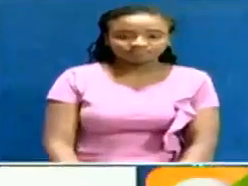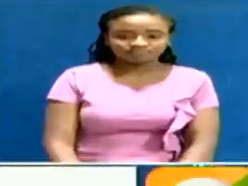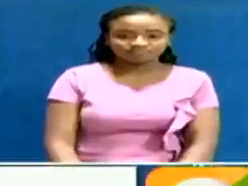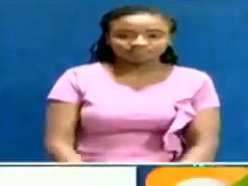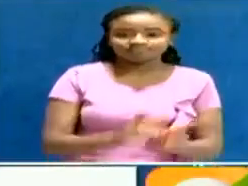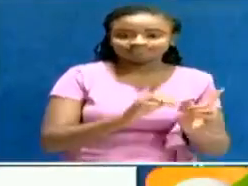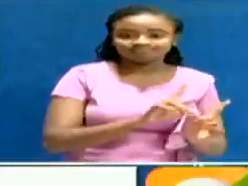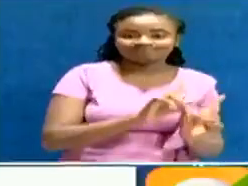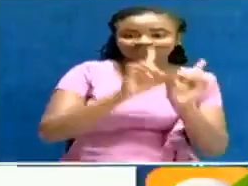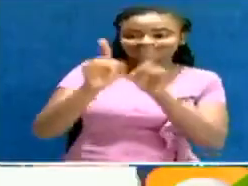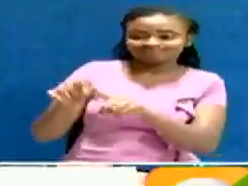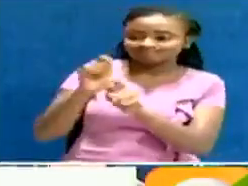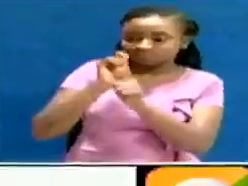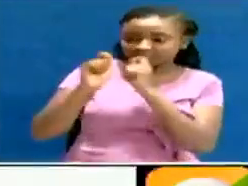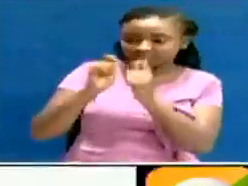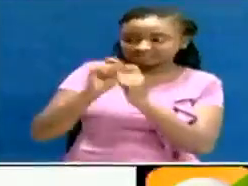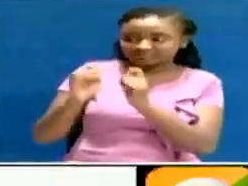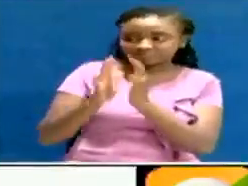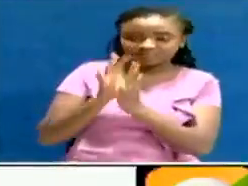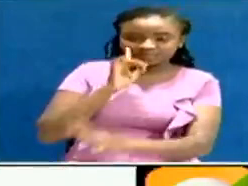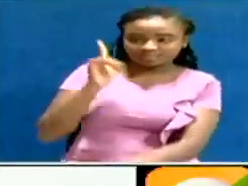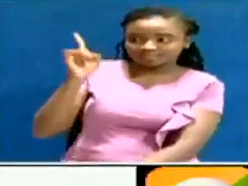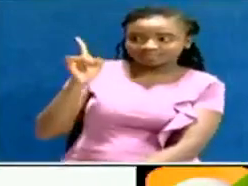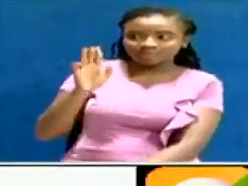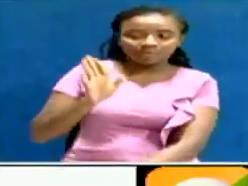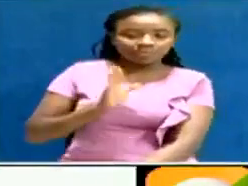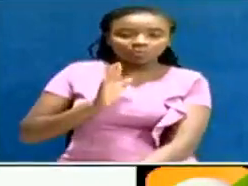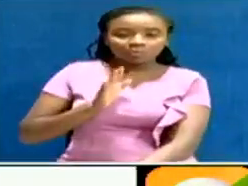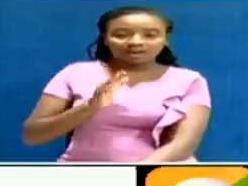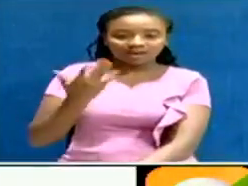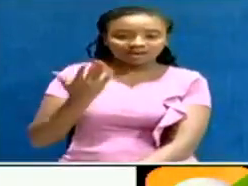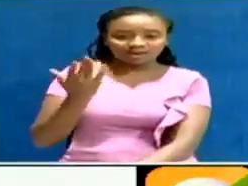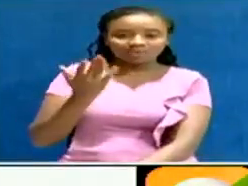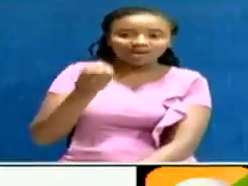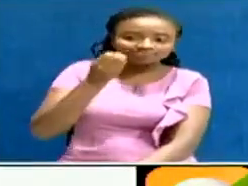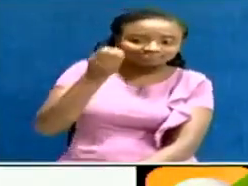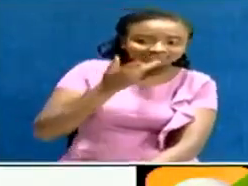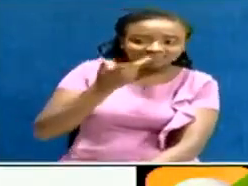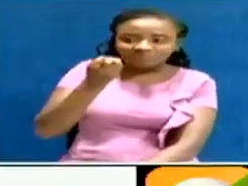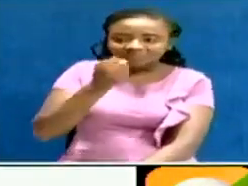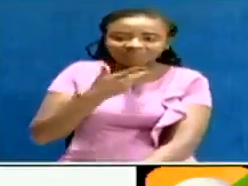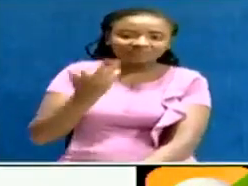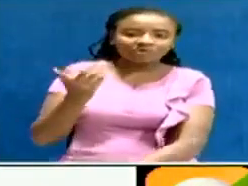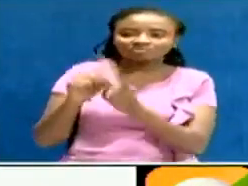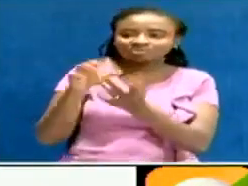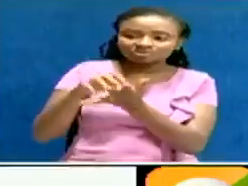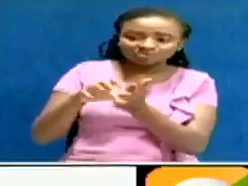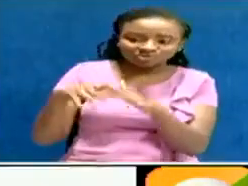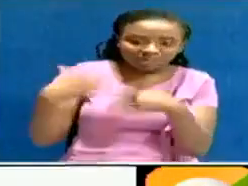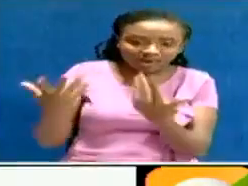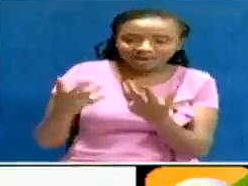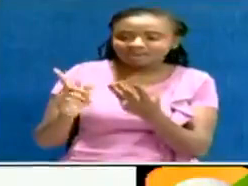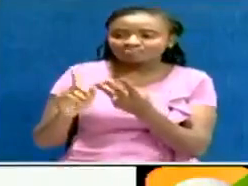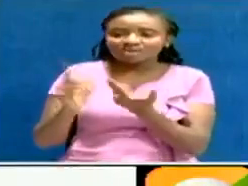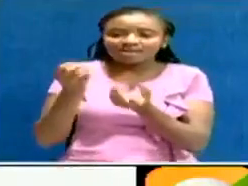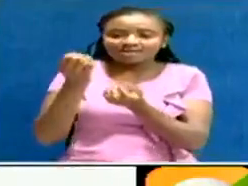Well, let's cross over there right now to speak to our Laura Otieno, who's got the latest updates. Laura, want to hear two things. One, what's the latest numbers from the